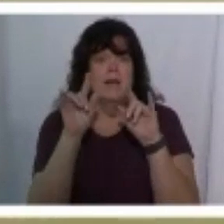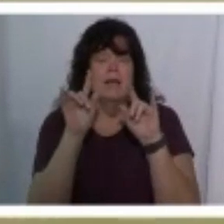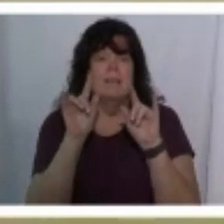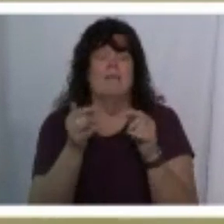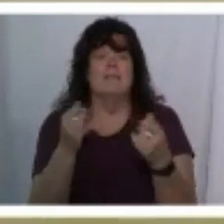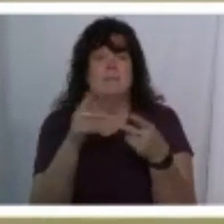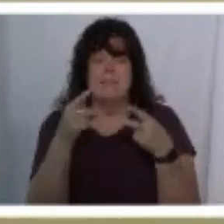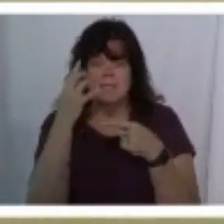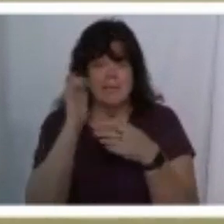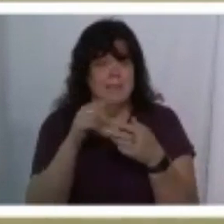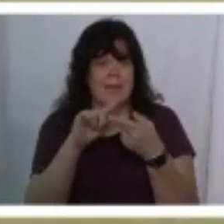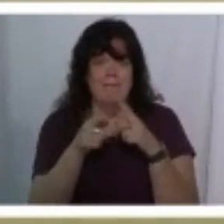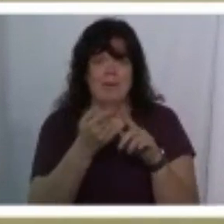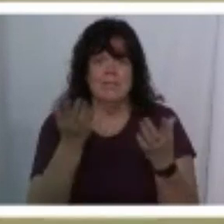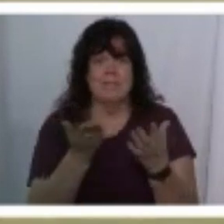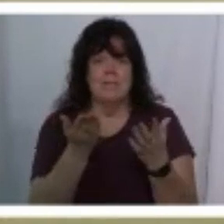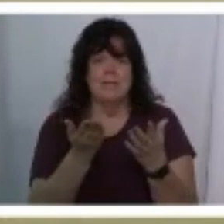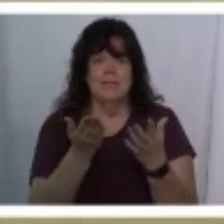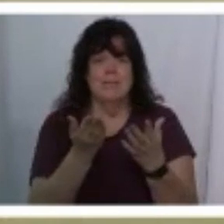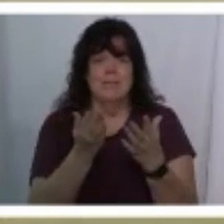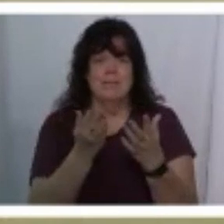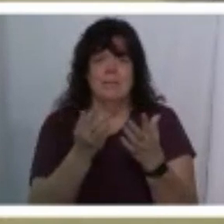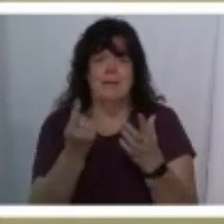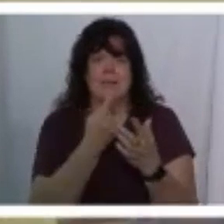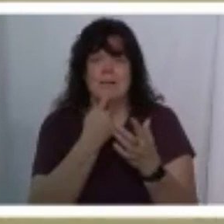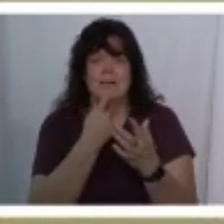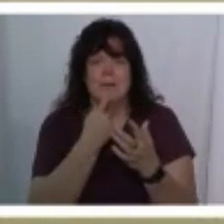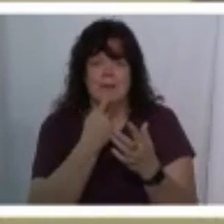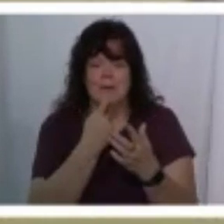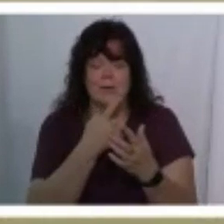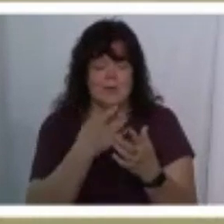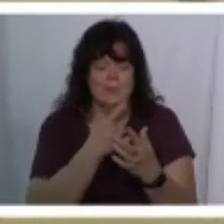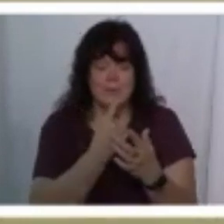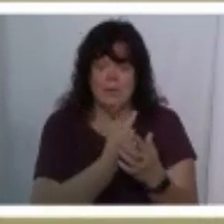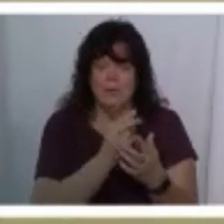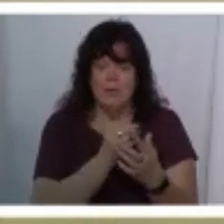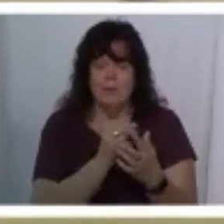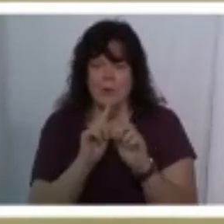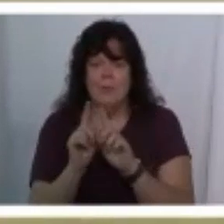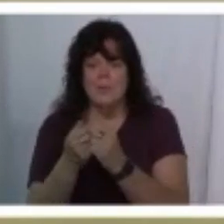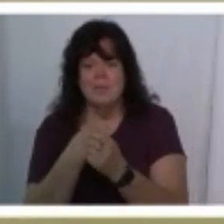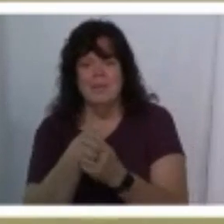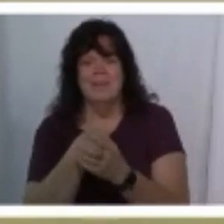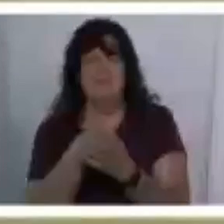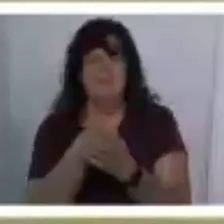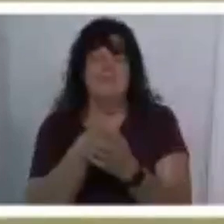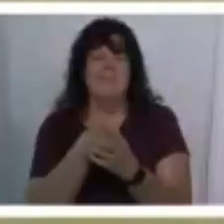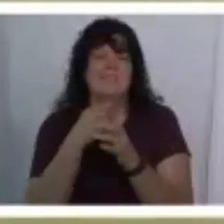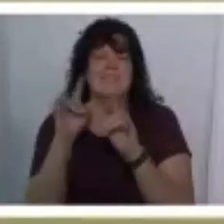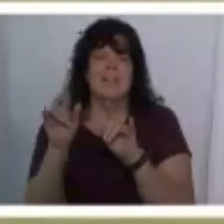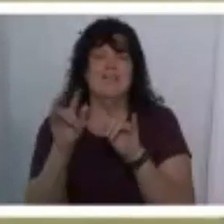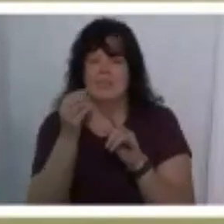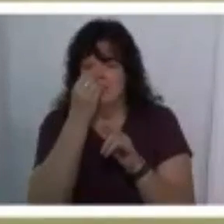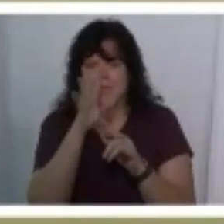place and i think that i have friends and stuff that i always say oh well if you feel alone like let's go with me like there's they love you